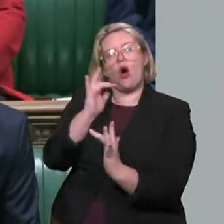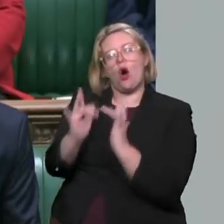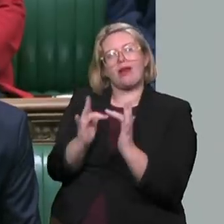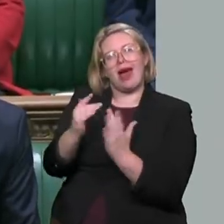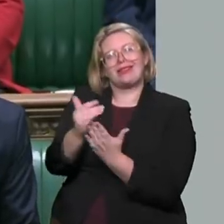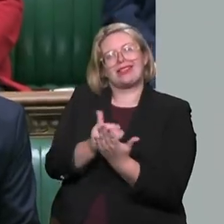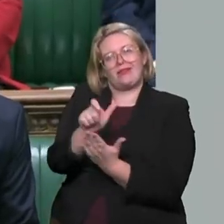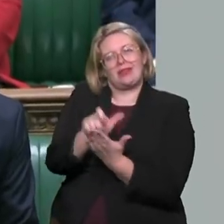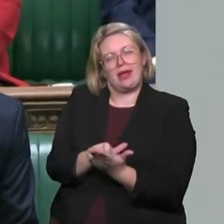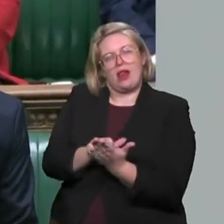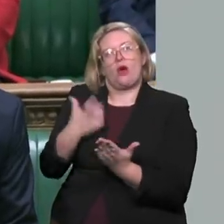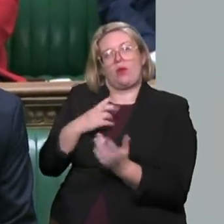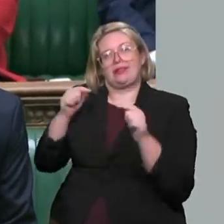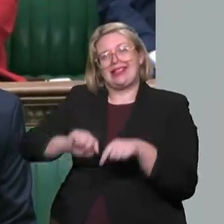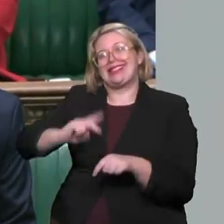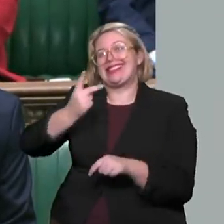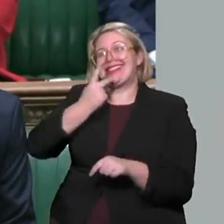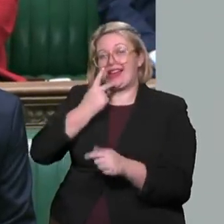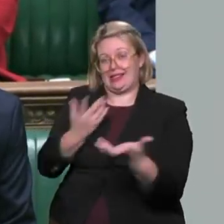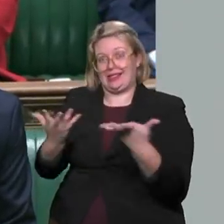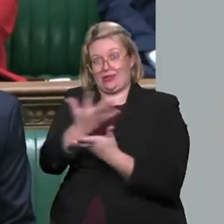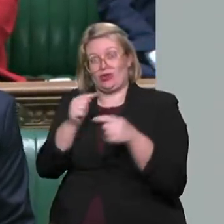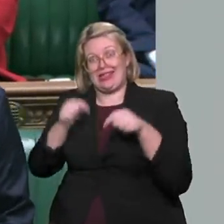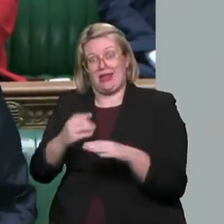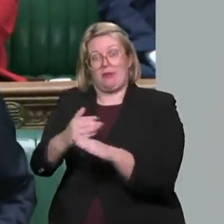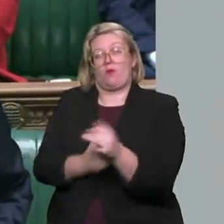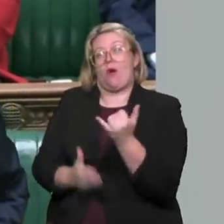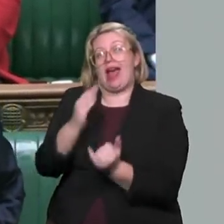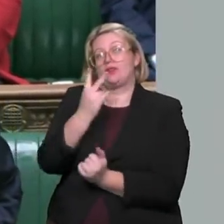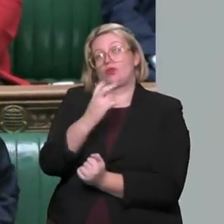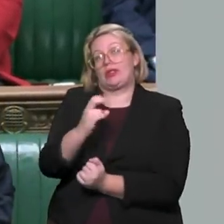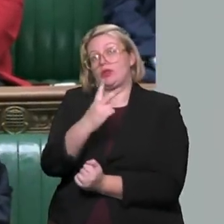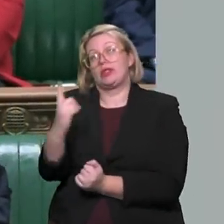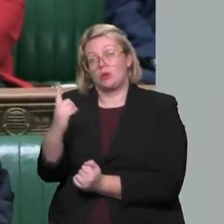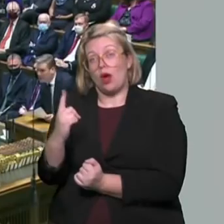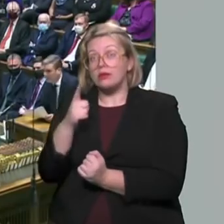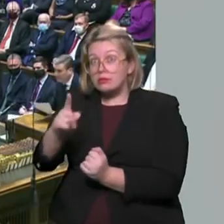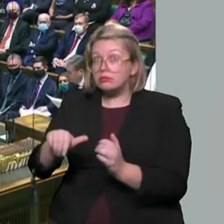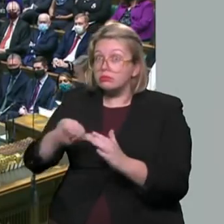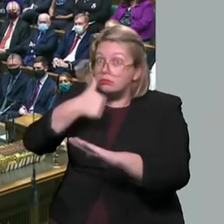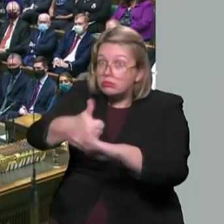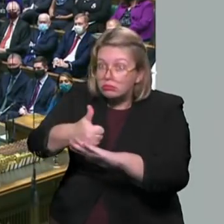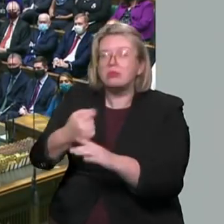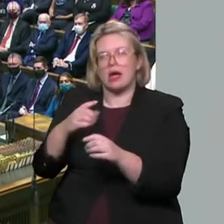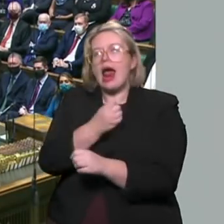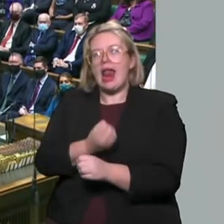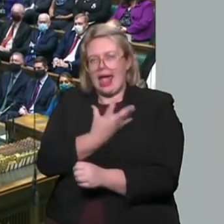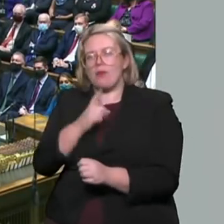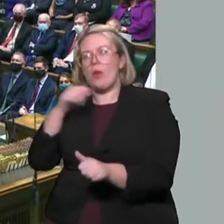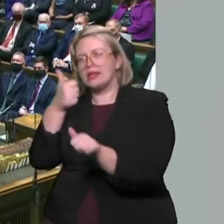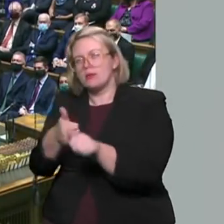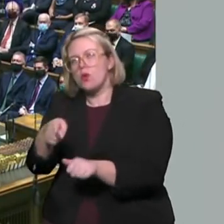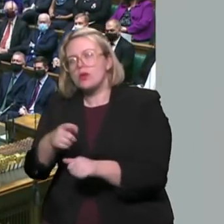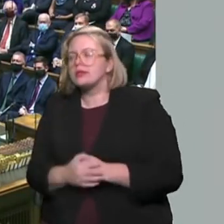bill by the end of this calendar year? If he does, we will support it. Prime Minister.